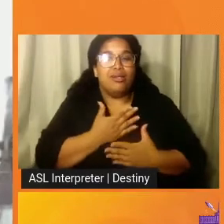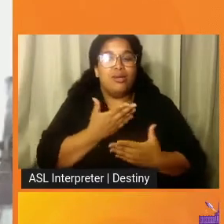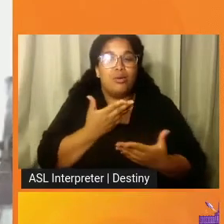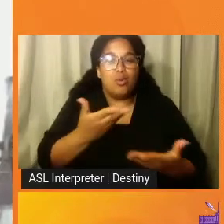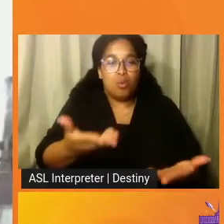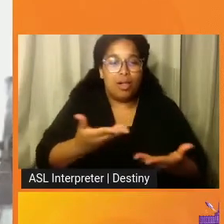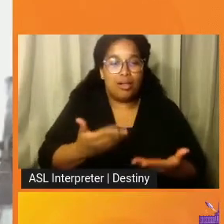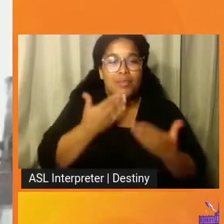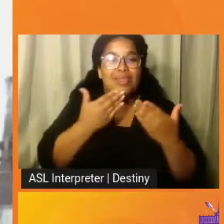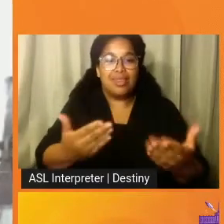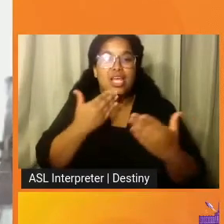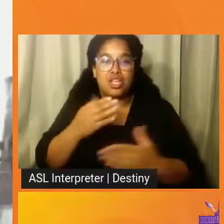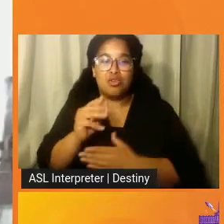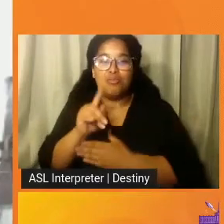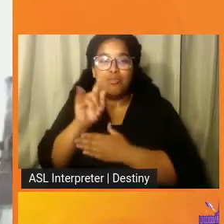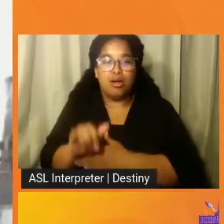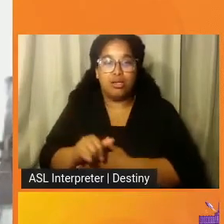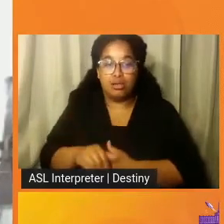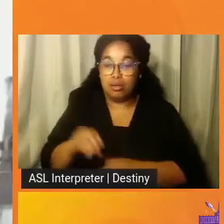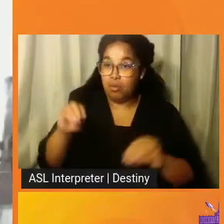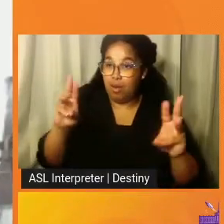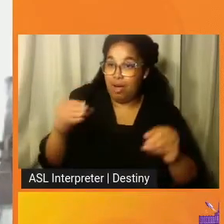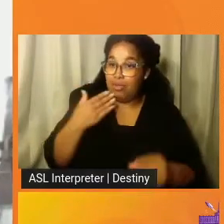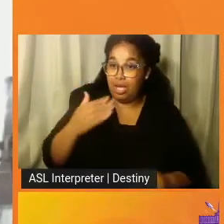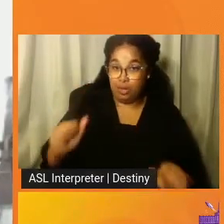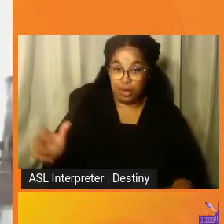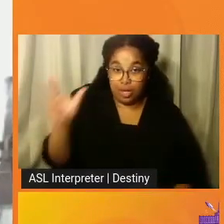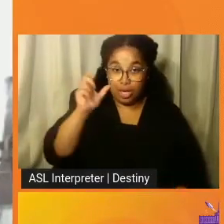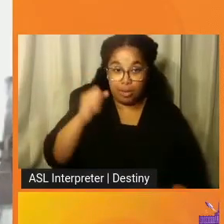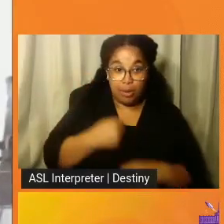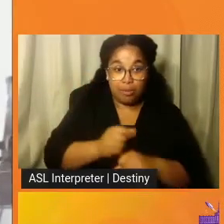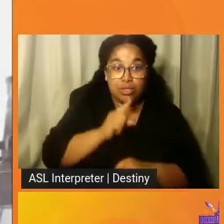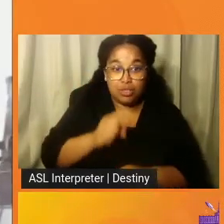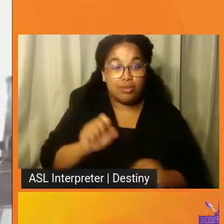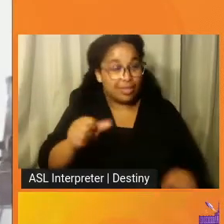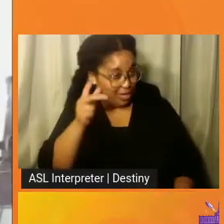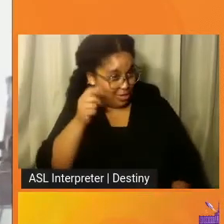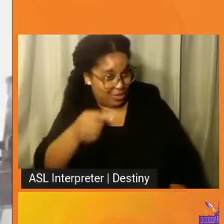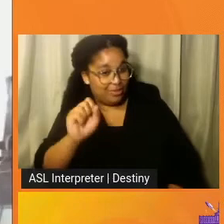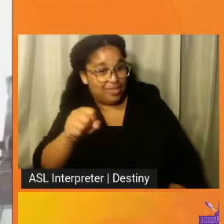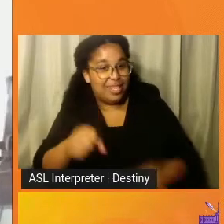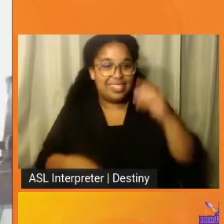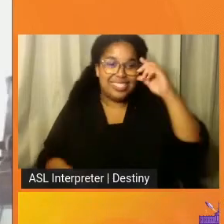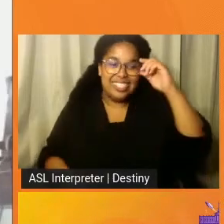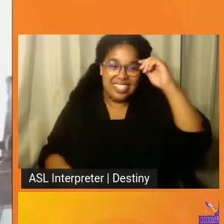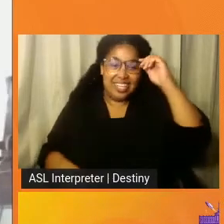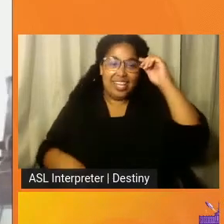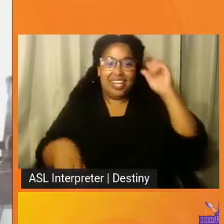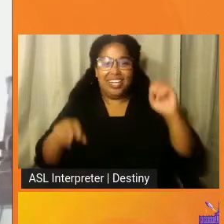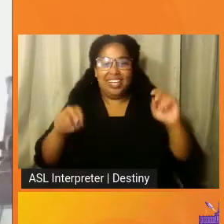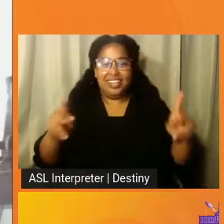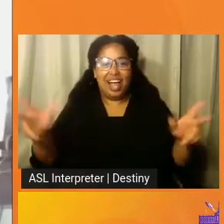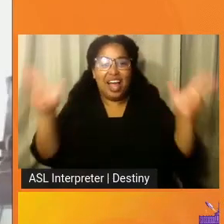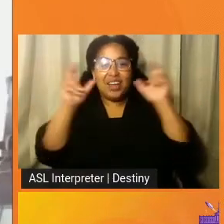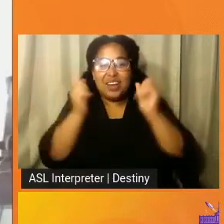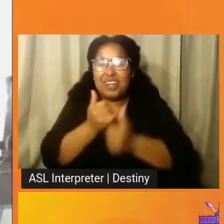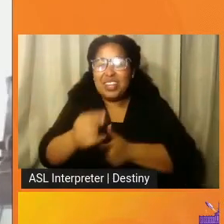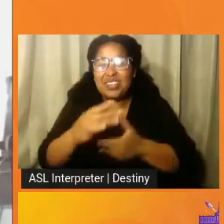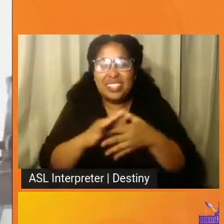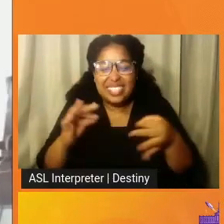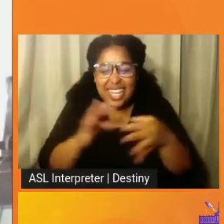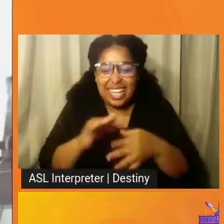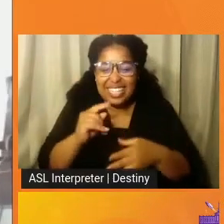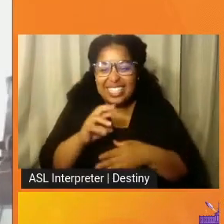Wow. Thank you. Can you hear me? Let's make sure. I can hear you. Yep. Oh, and I heard everything you said, Teresa.